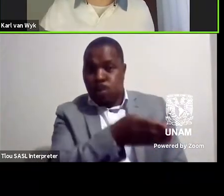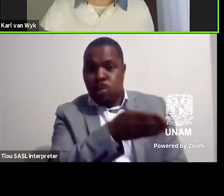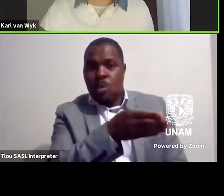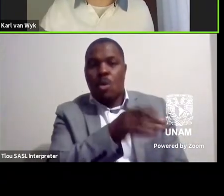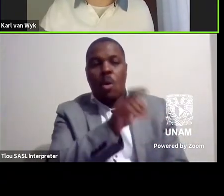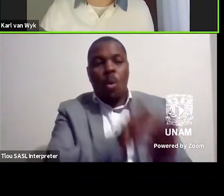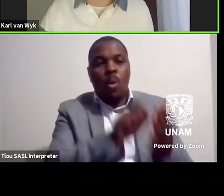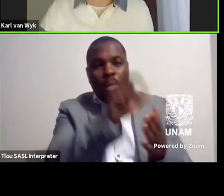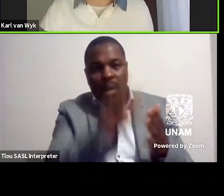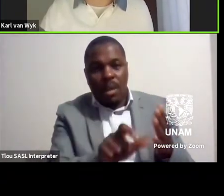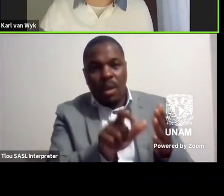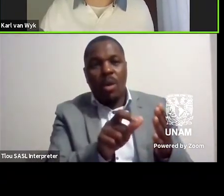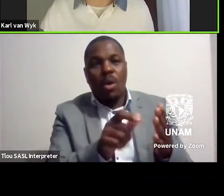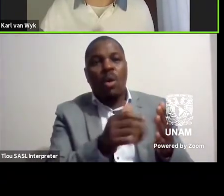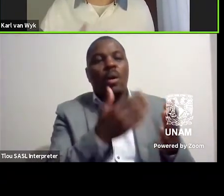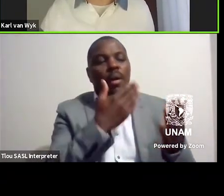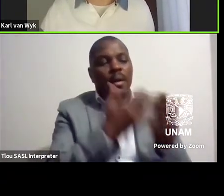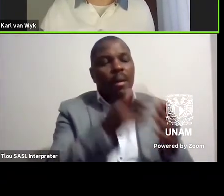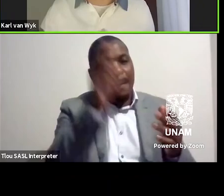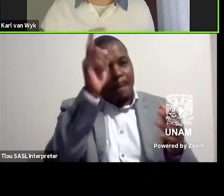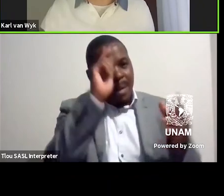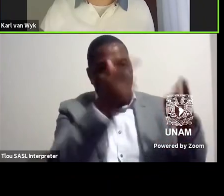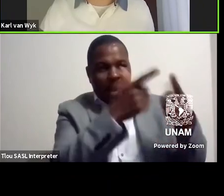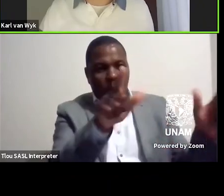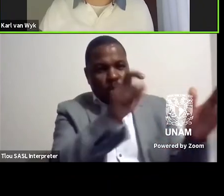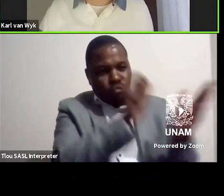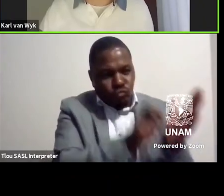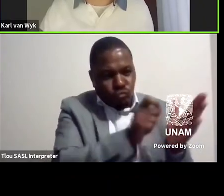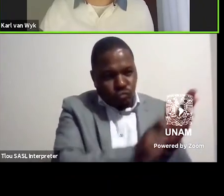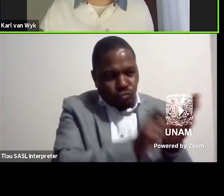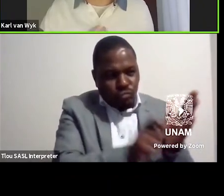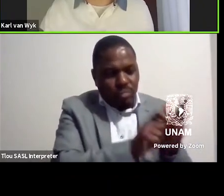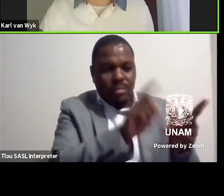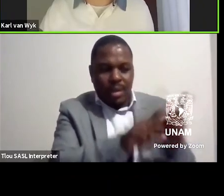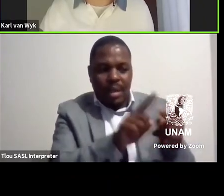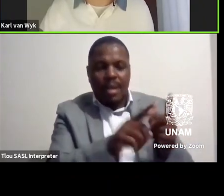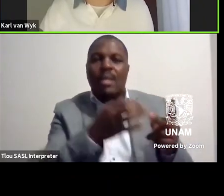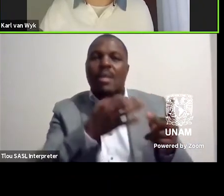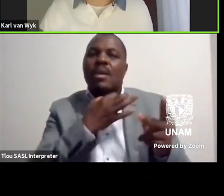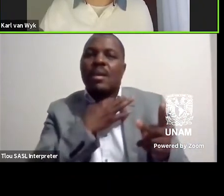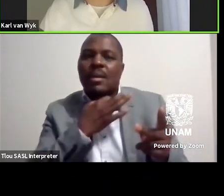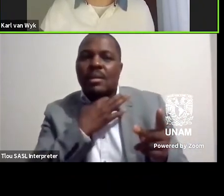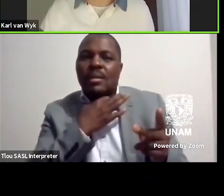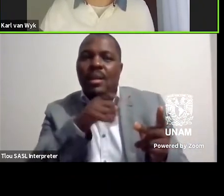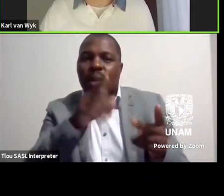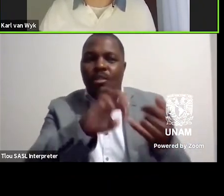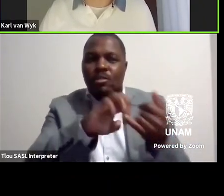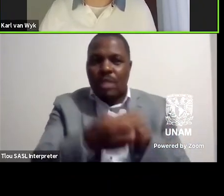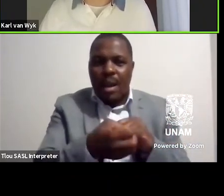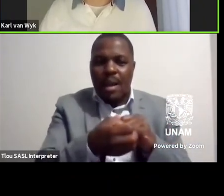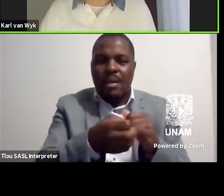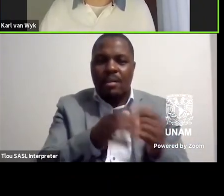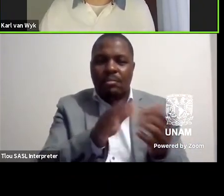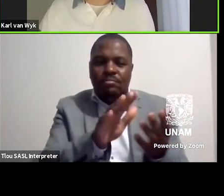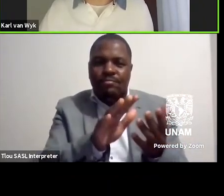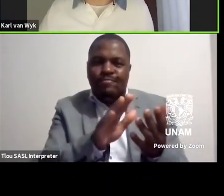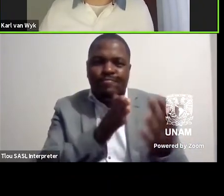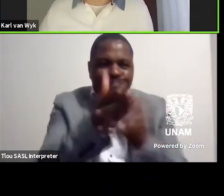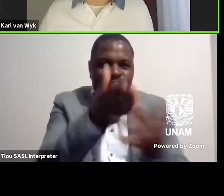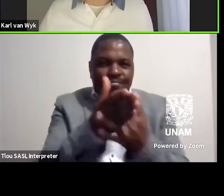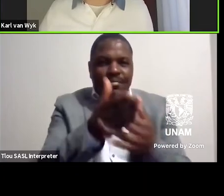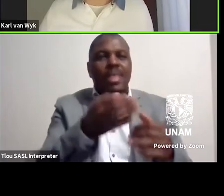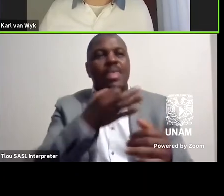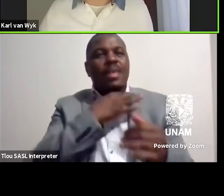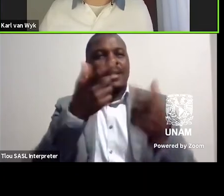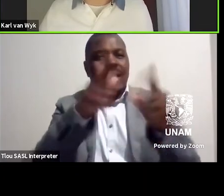authors would write in black languages or write in english and disrupt english with black languages um there were several poets